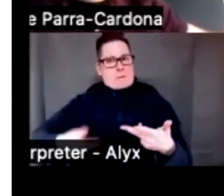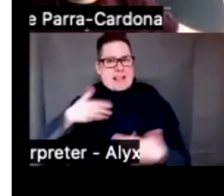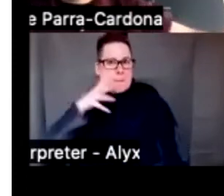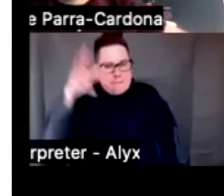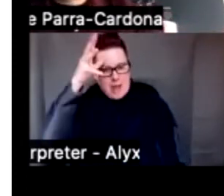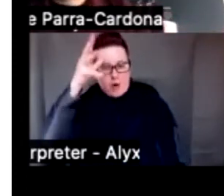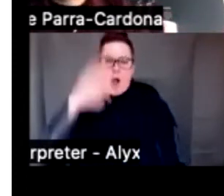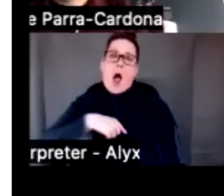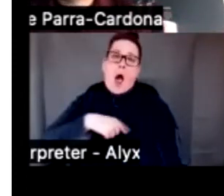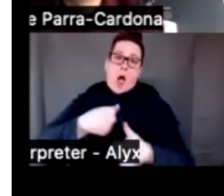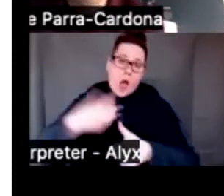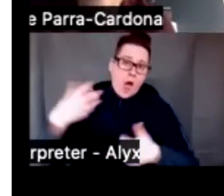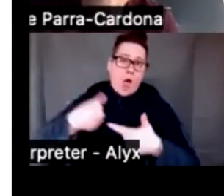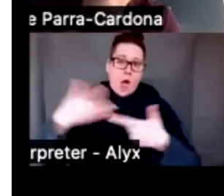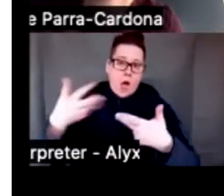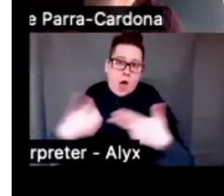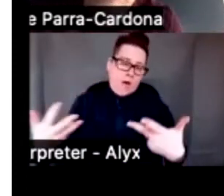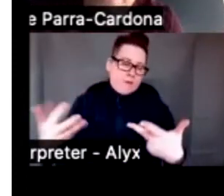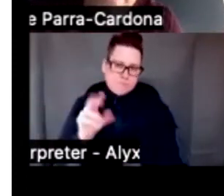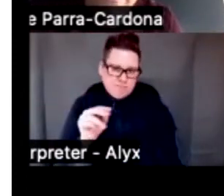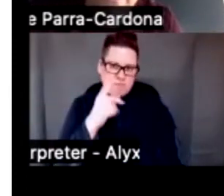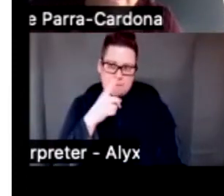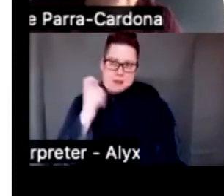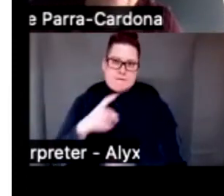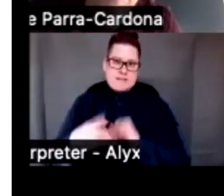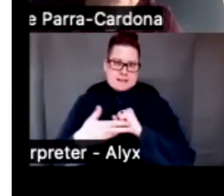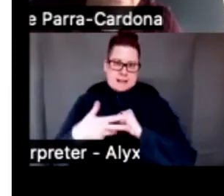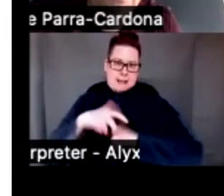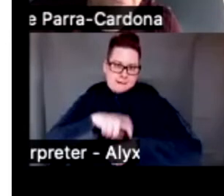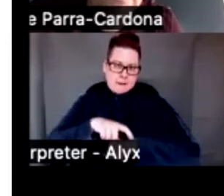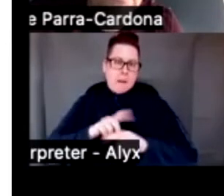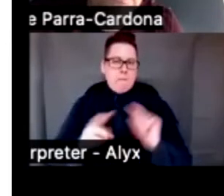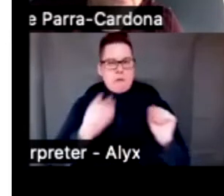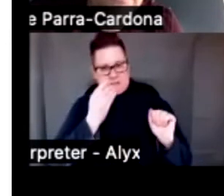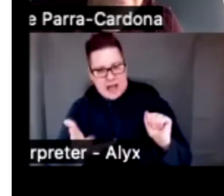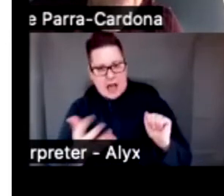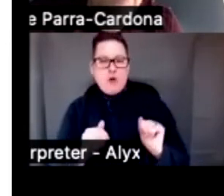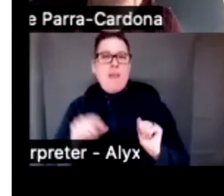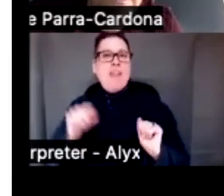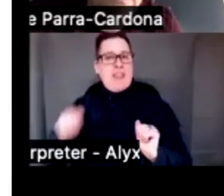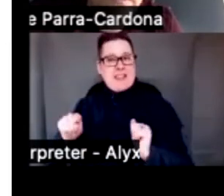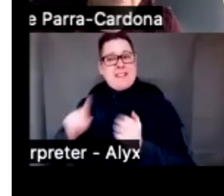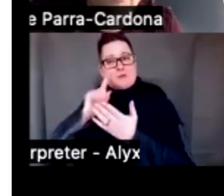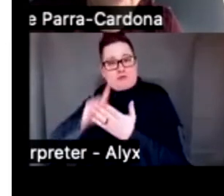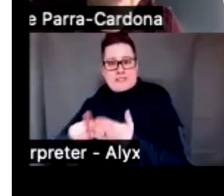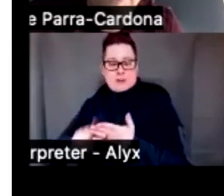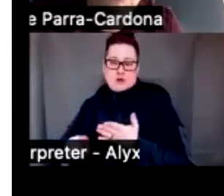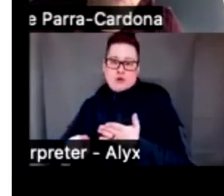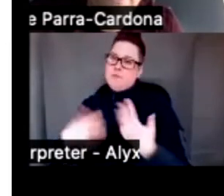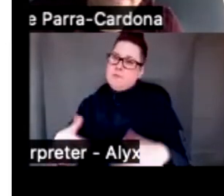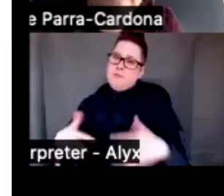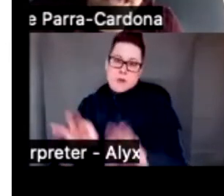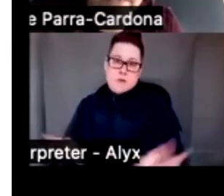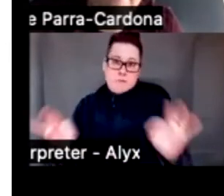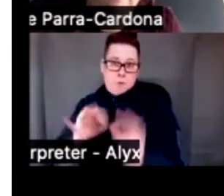not go in depth because of the sake of time, but I can tell you that this study was incredibly important because